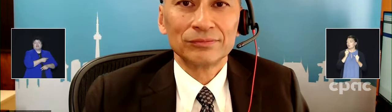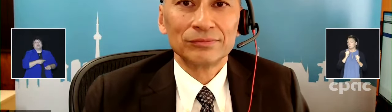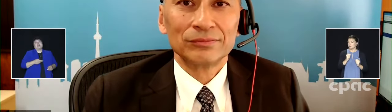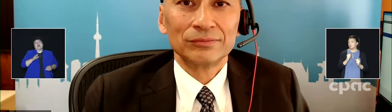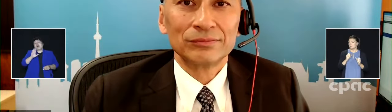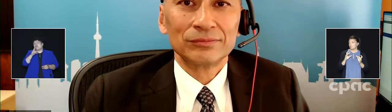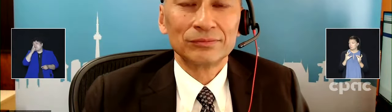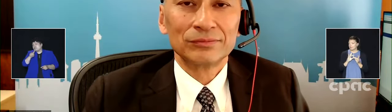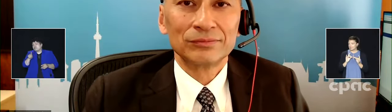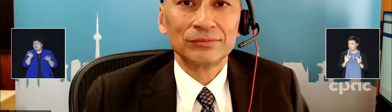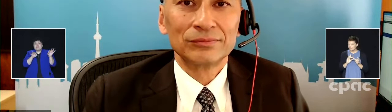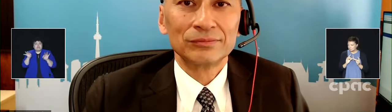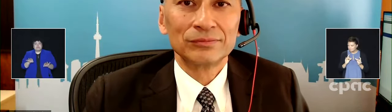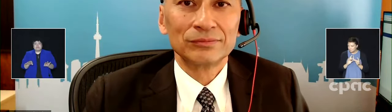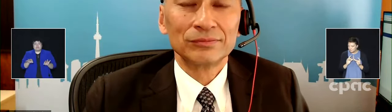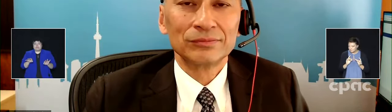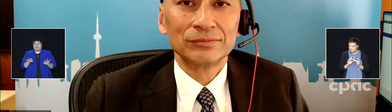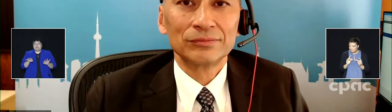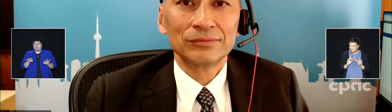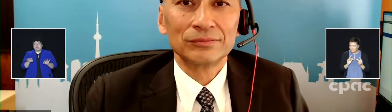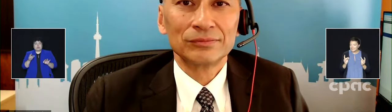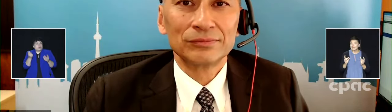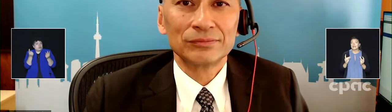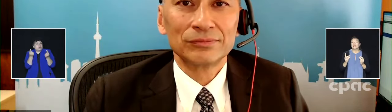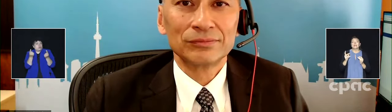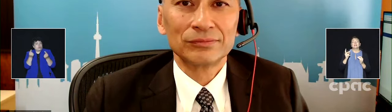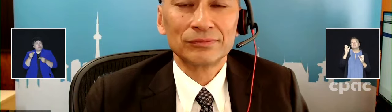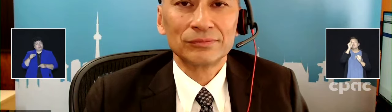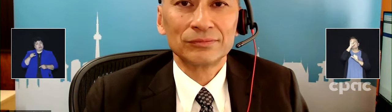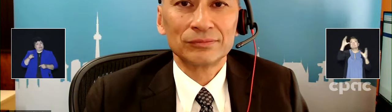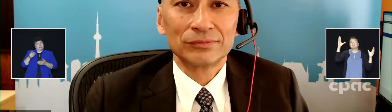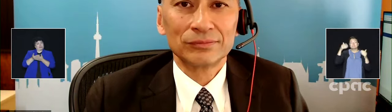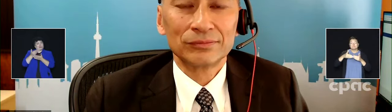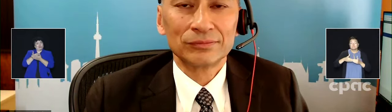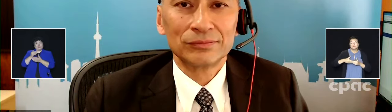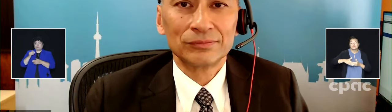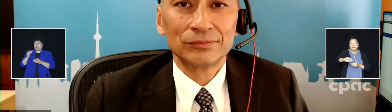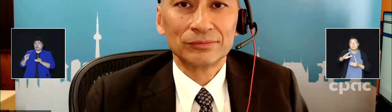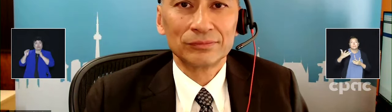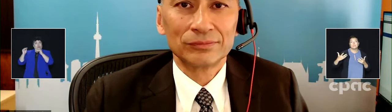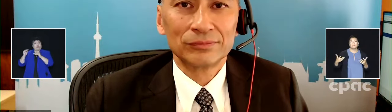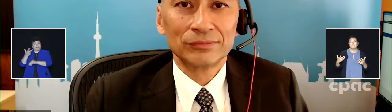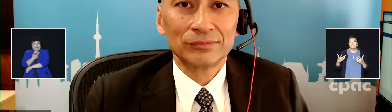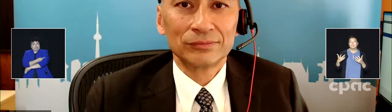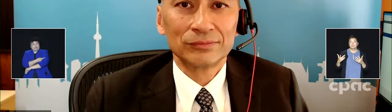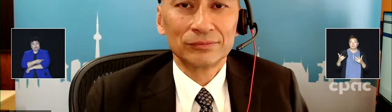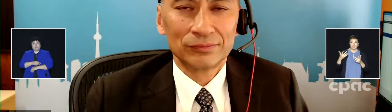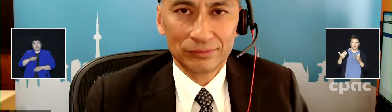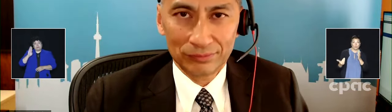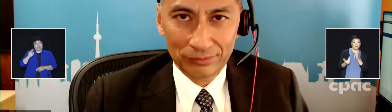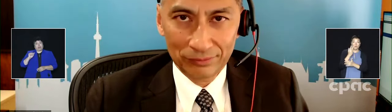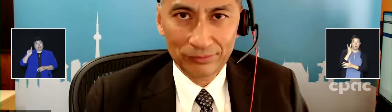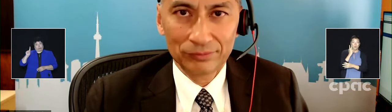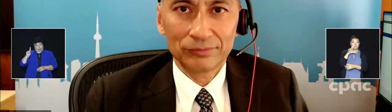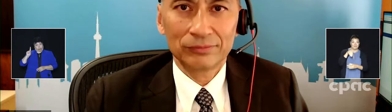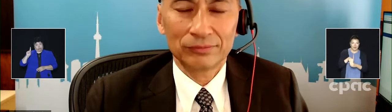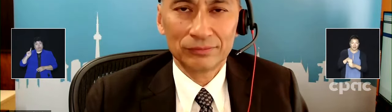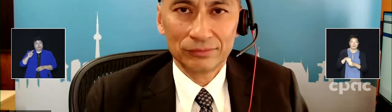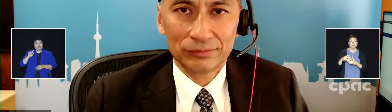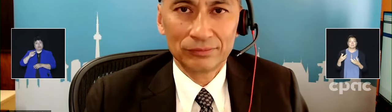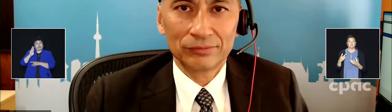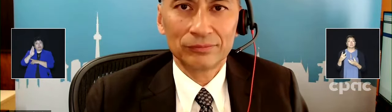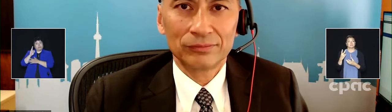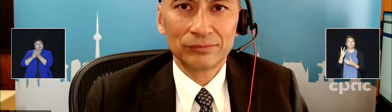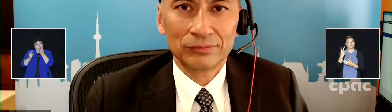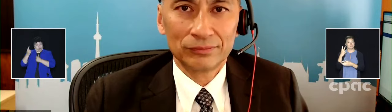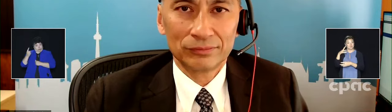-term plan with these updated vaccines. I mean, we've got BA1 bivalent vaccines coming and